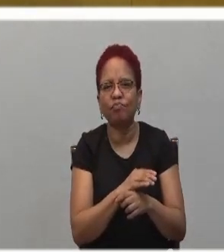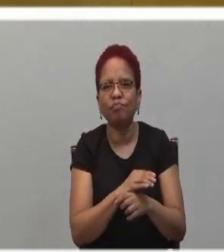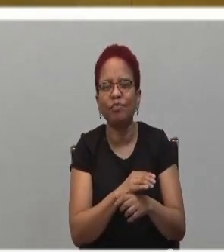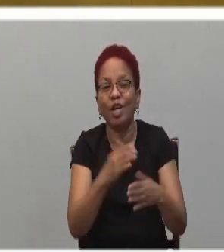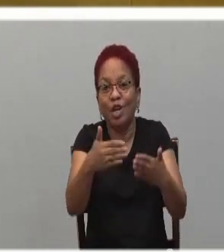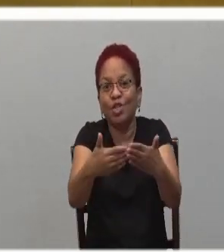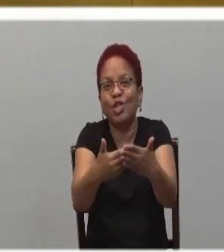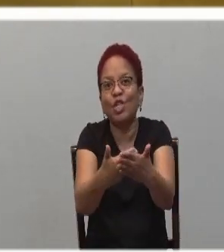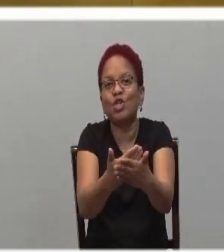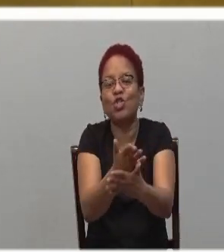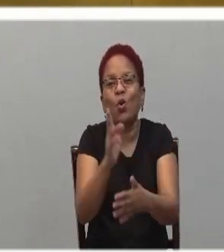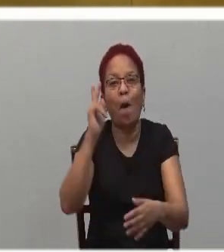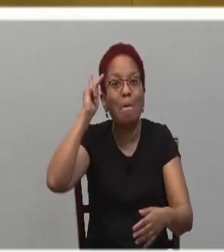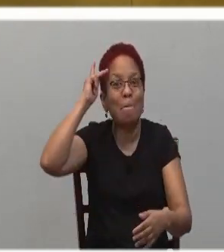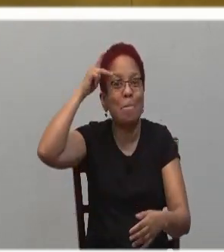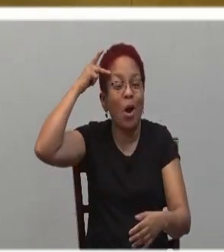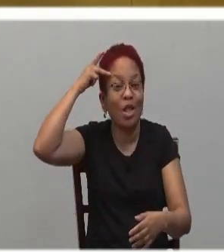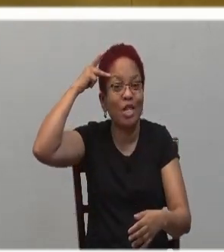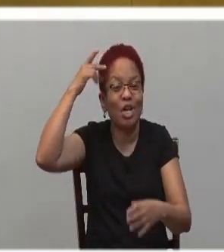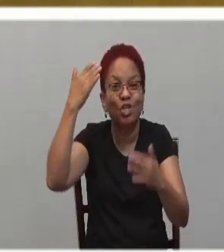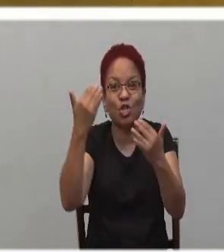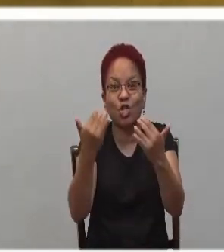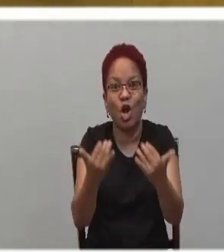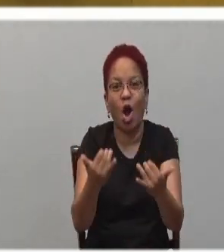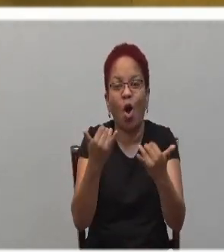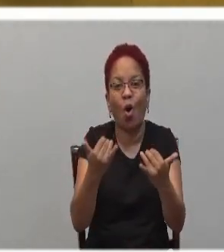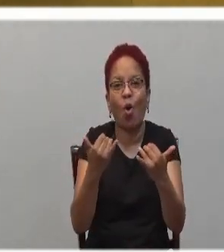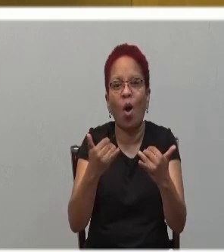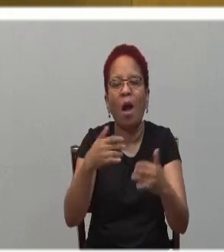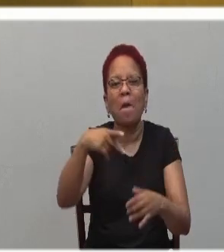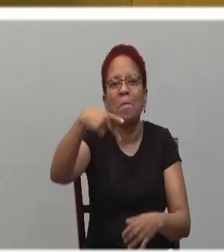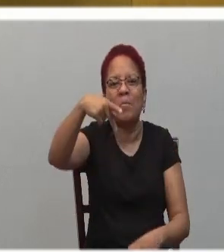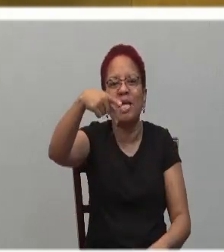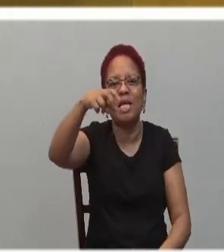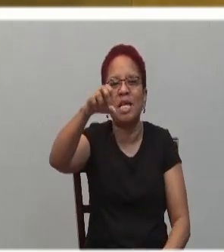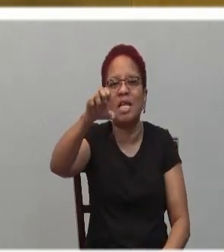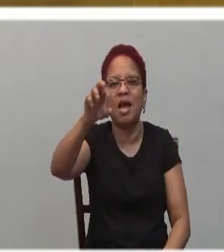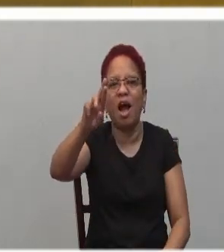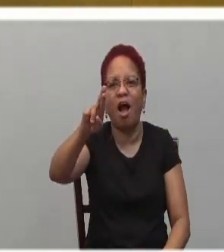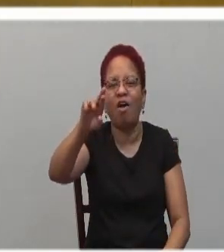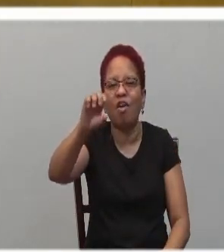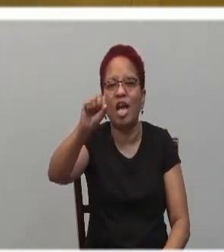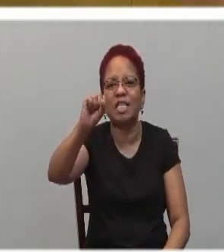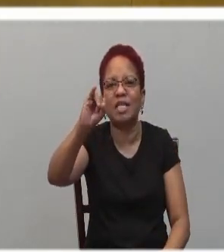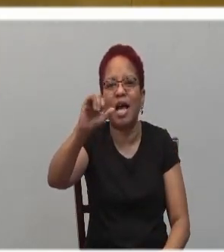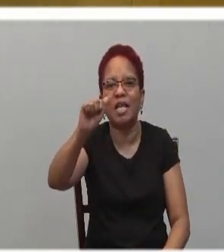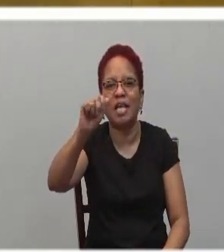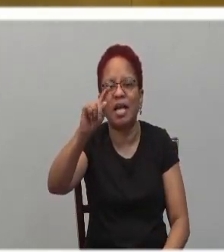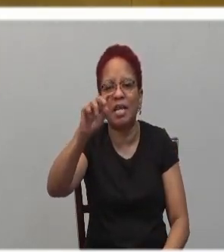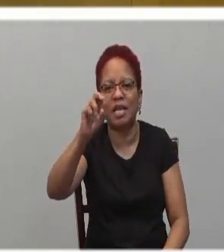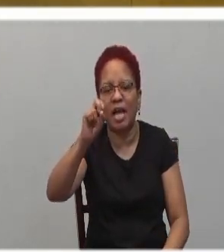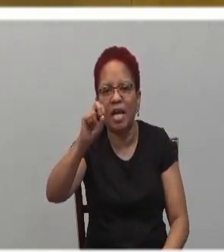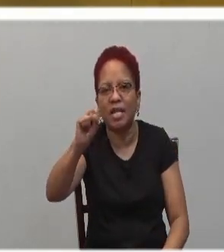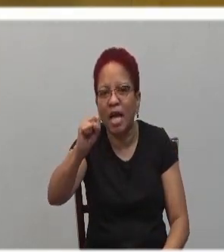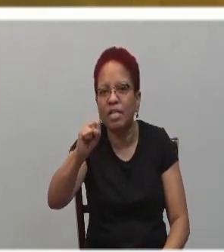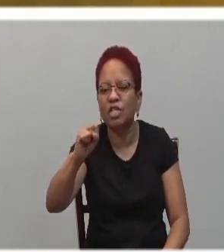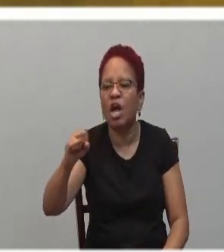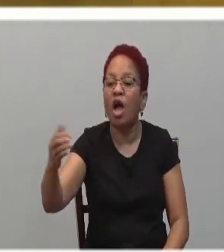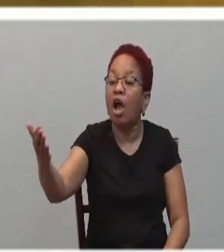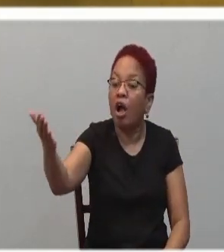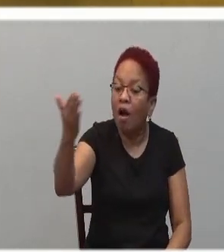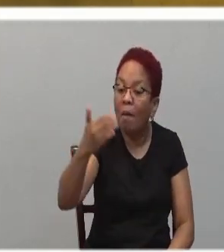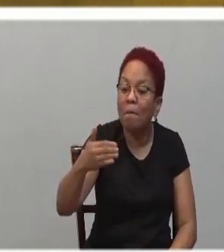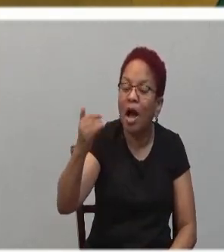new political policy, the Persians allowed the Israelites to return home, to rebuild their